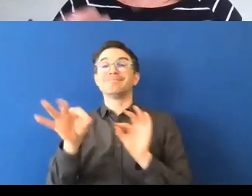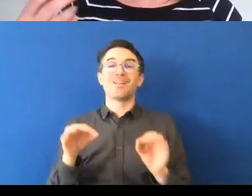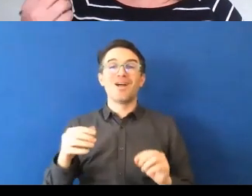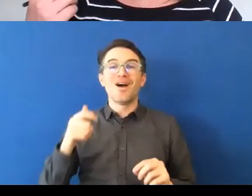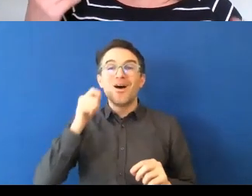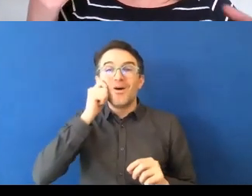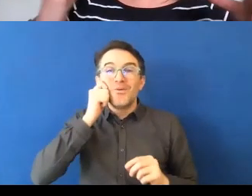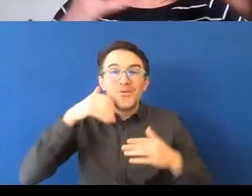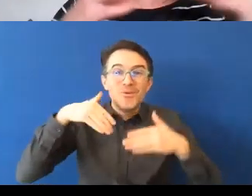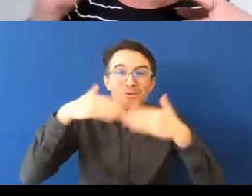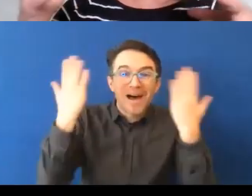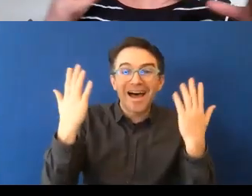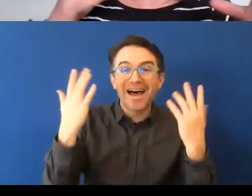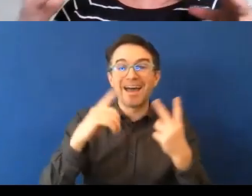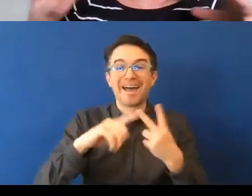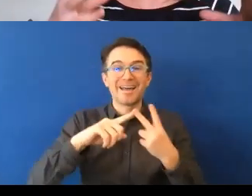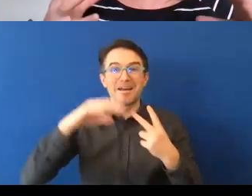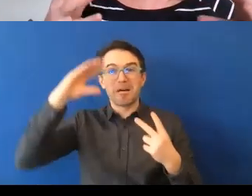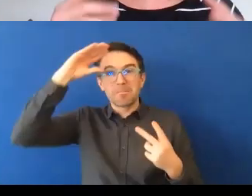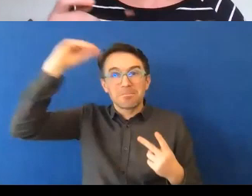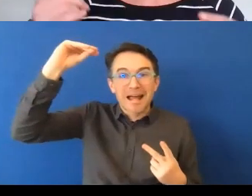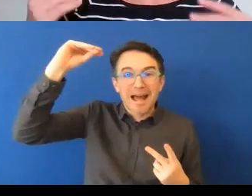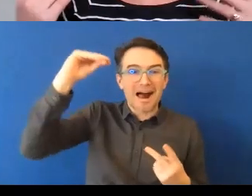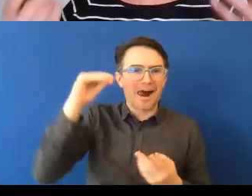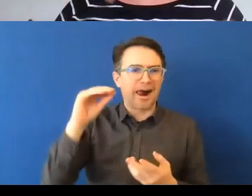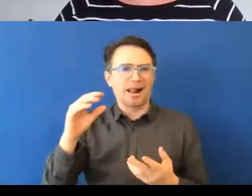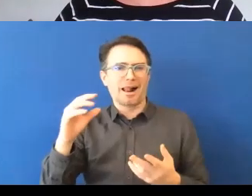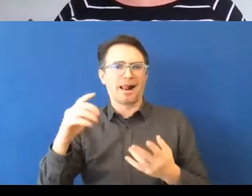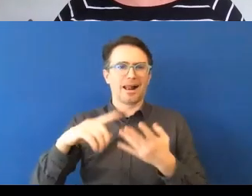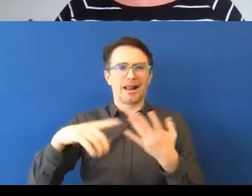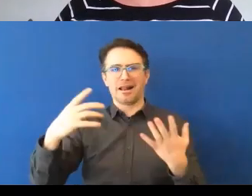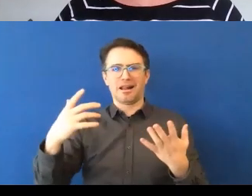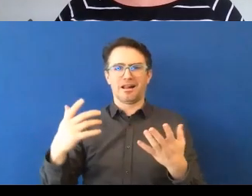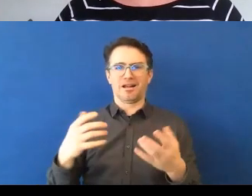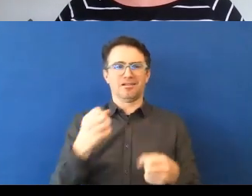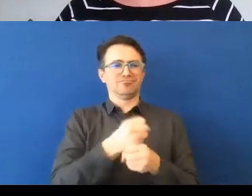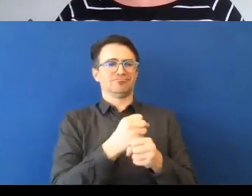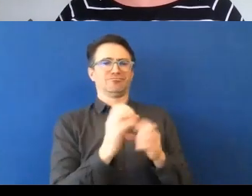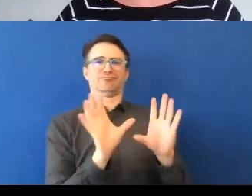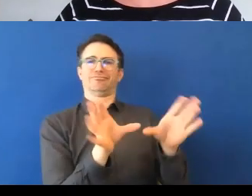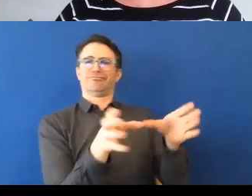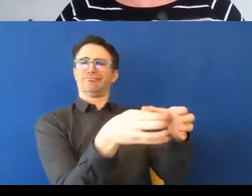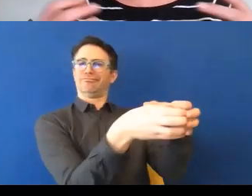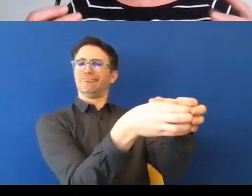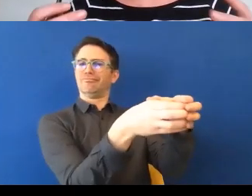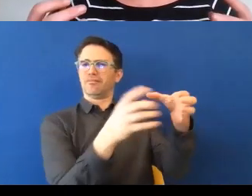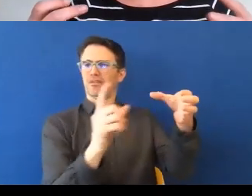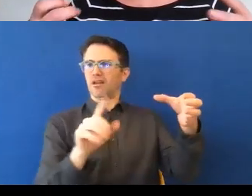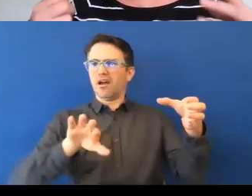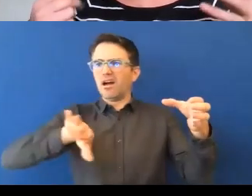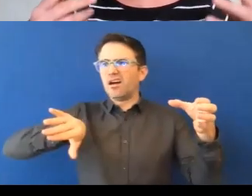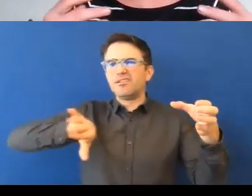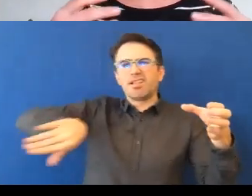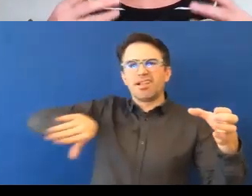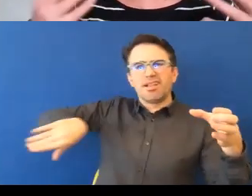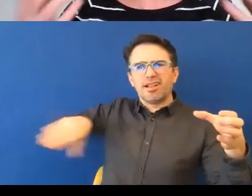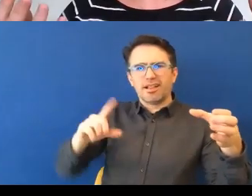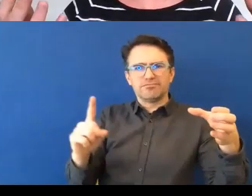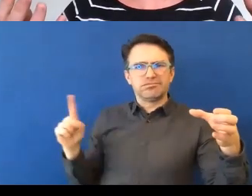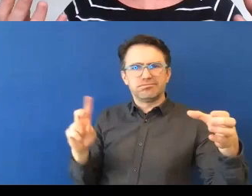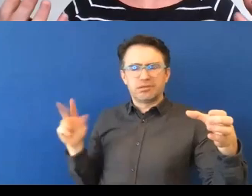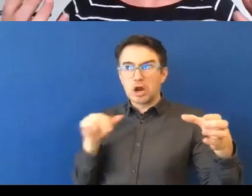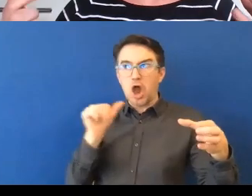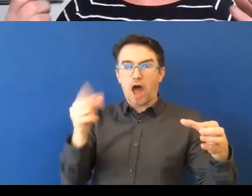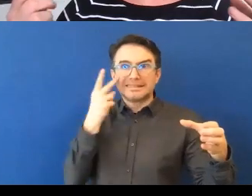And I think, you know, when you add all those things up together, the way I see the autism at work programs is that essentially, they should operate like